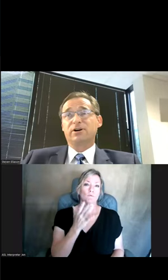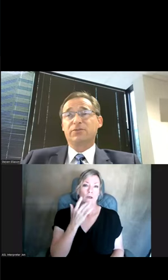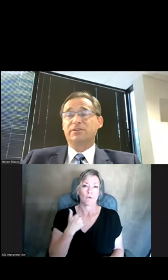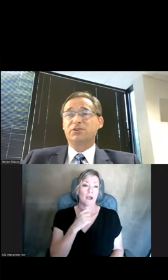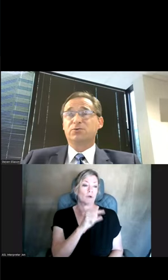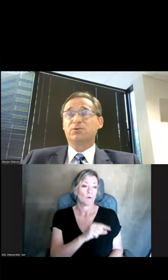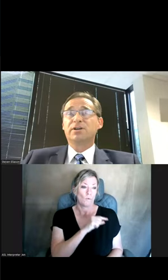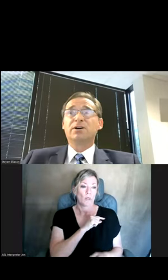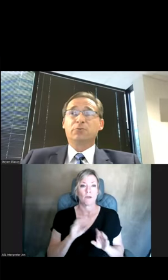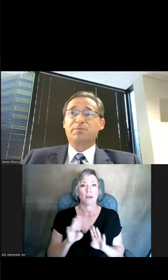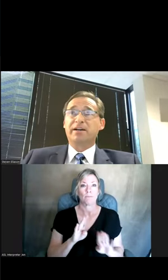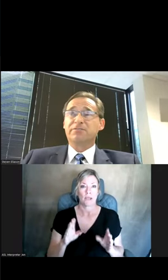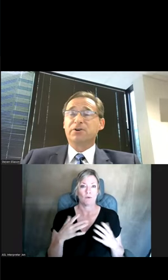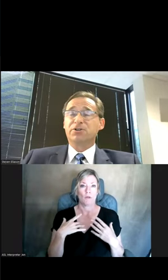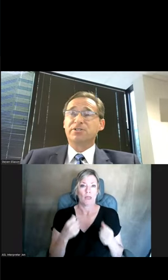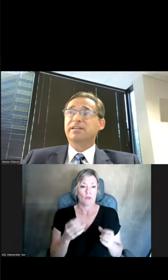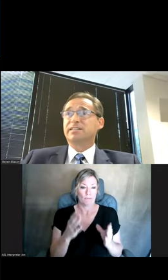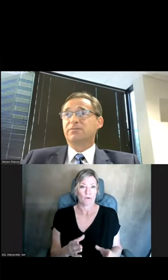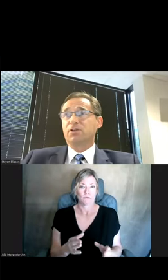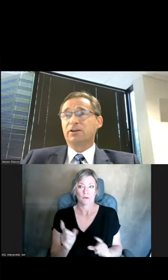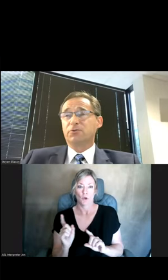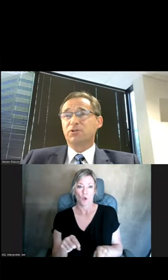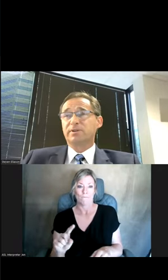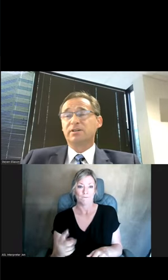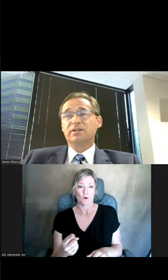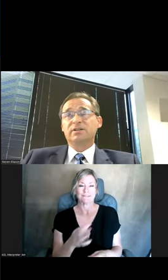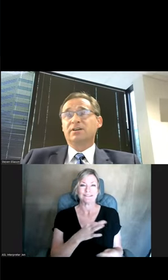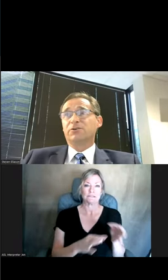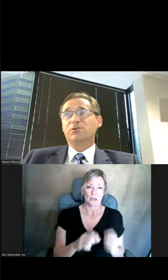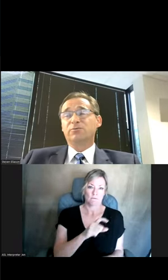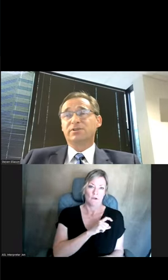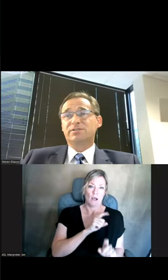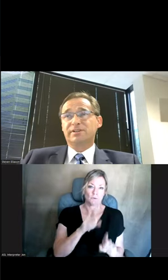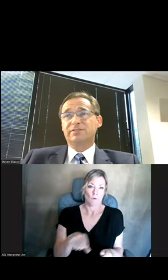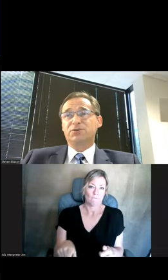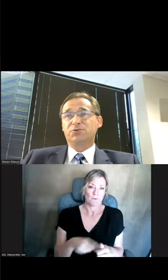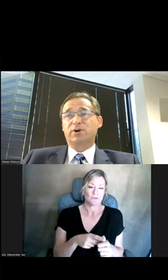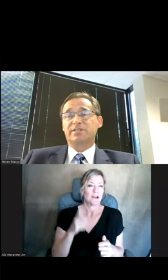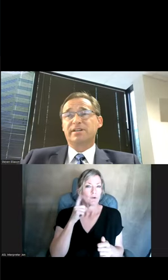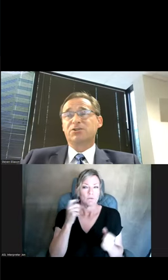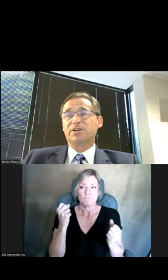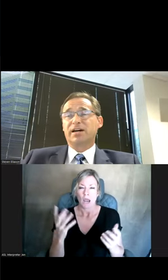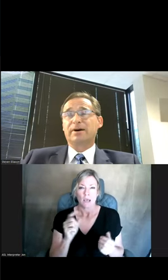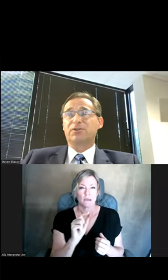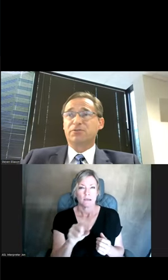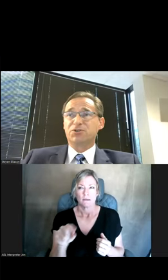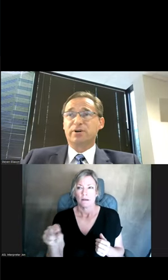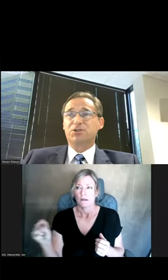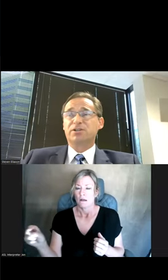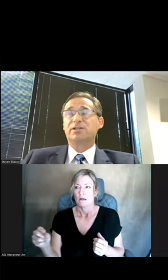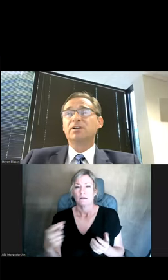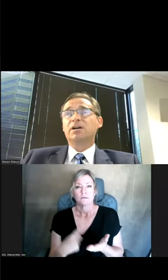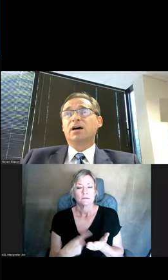behavioral health individuals responding first instead of law enforcement. I've heard numerous individuals across the nation talk about their